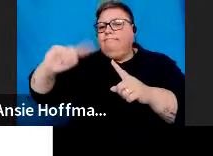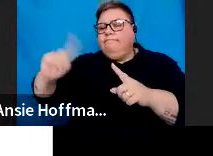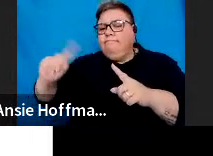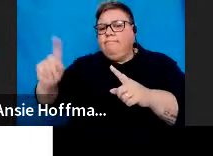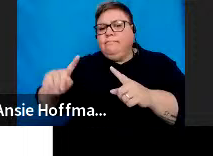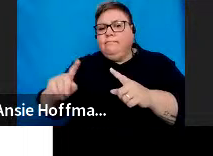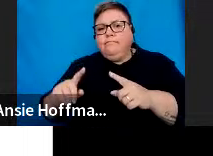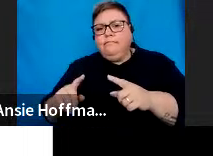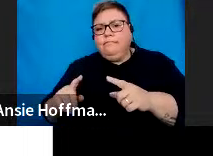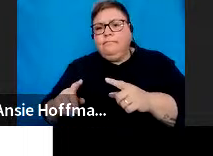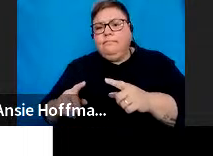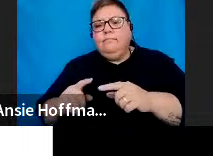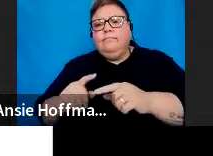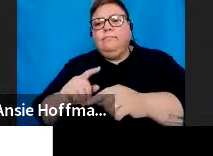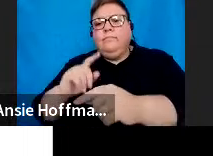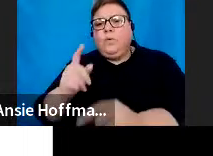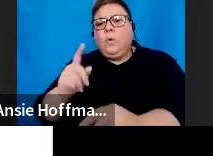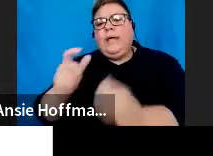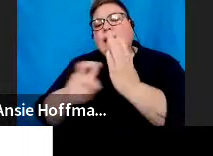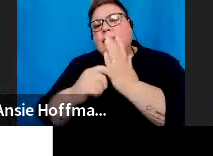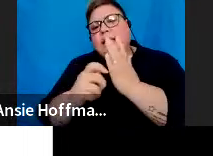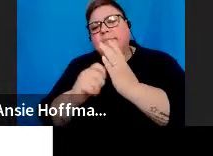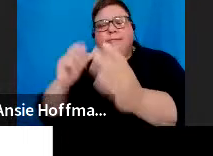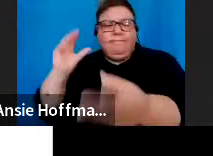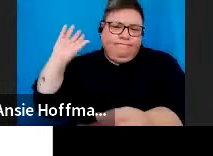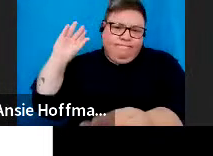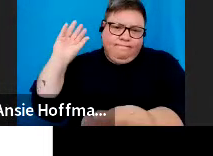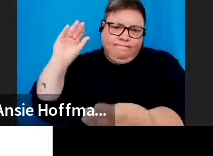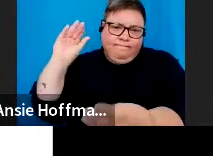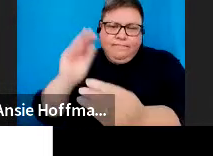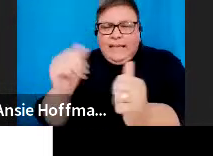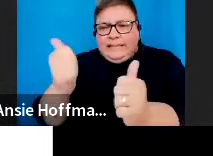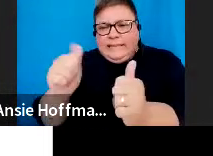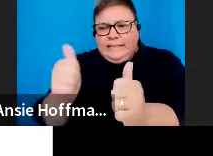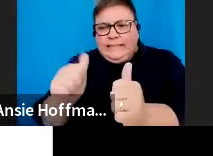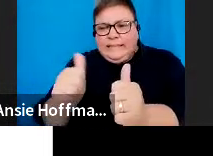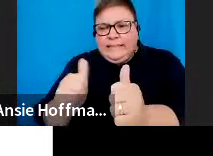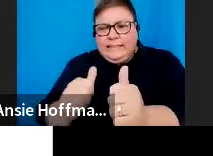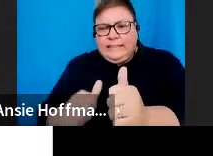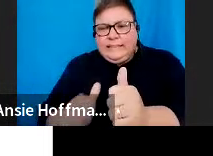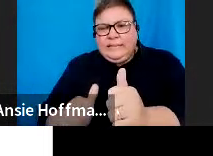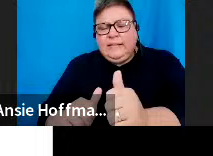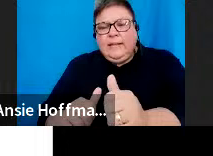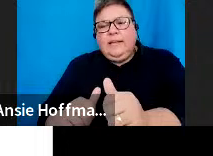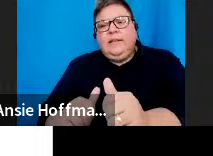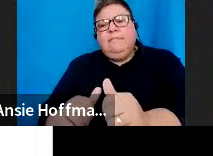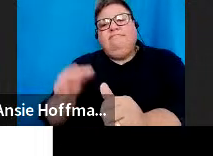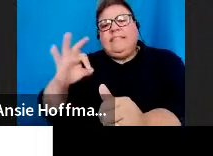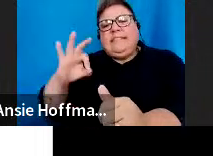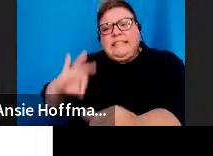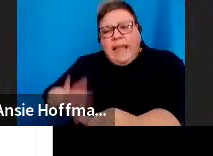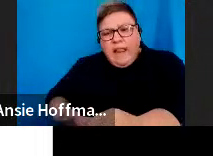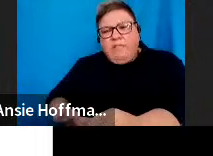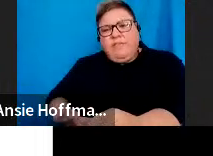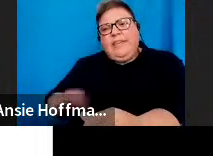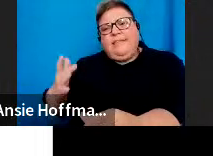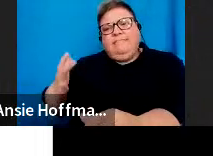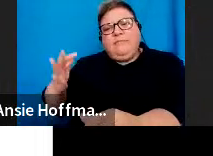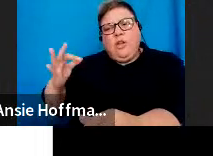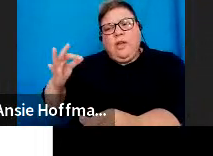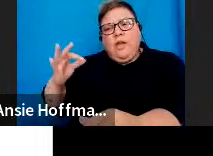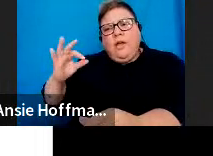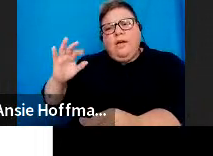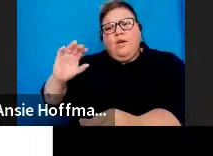to a taxpayer during the year of assessment. We've got so many here. Let's just do a few. Salary, remuneration, emolument,